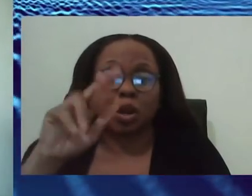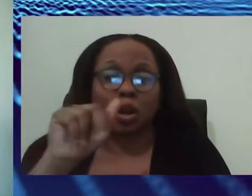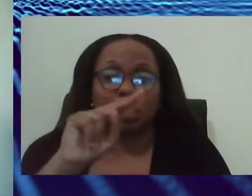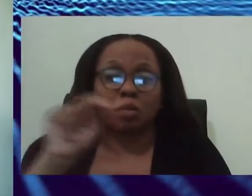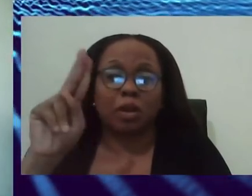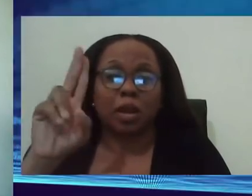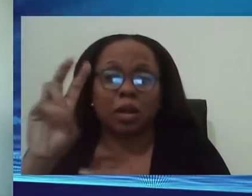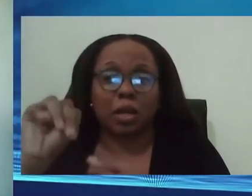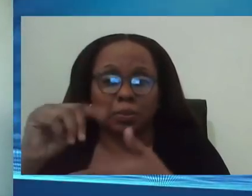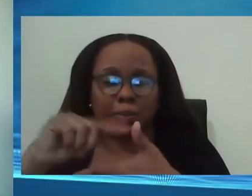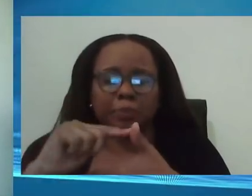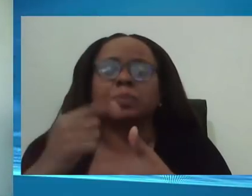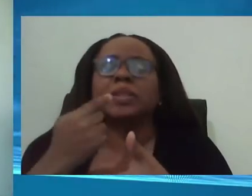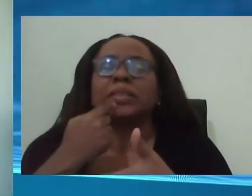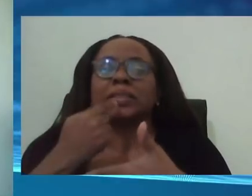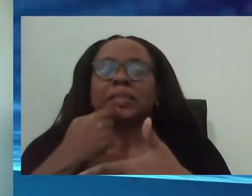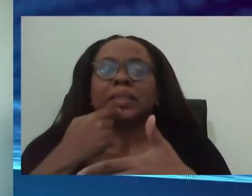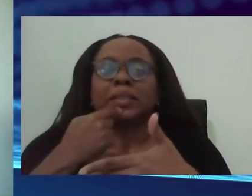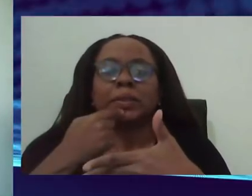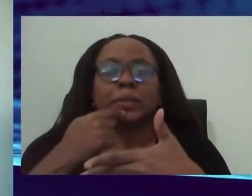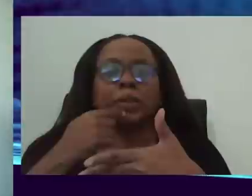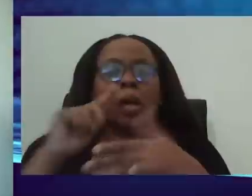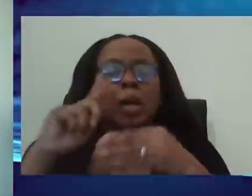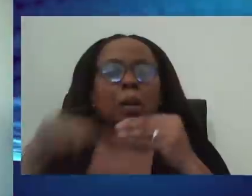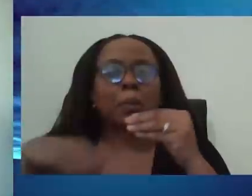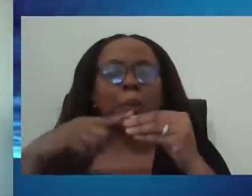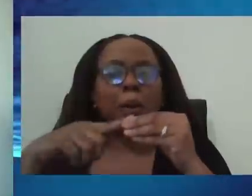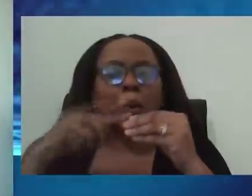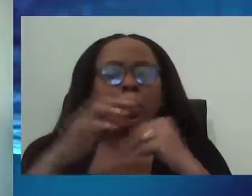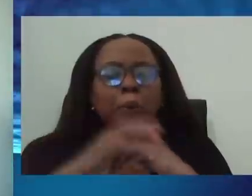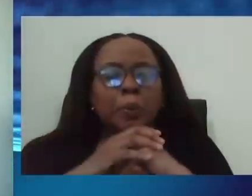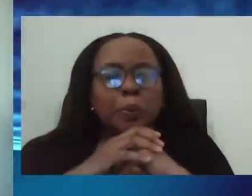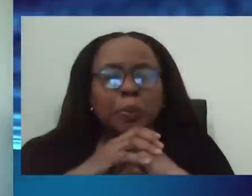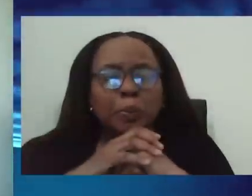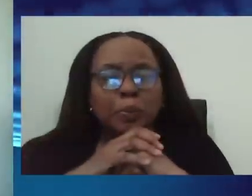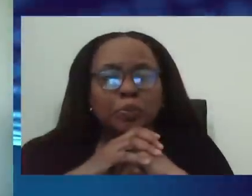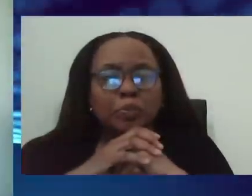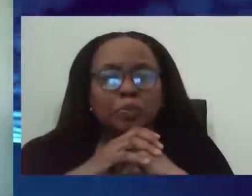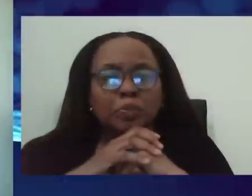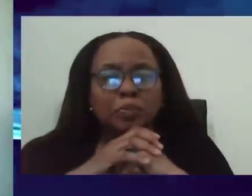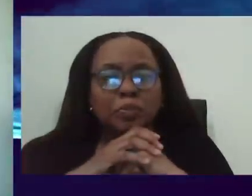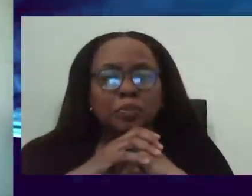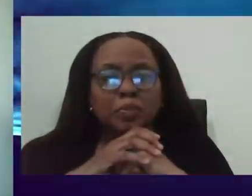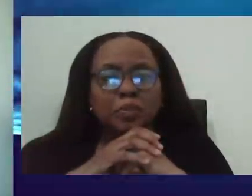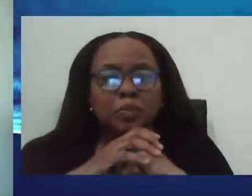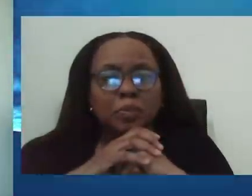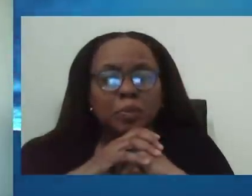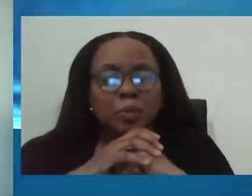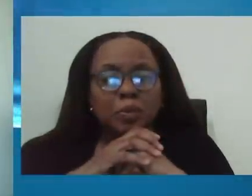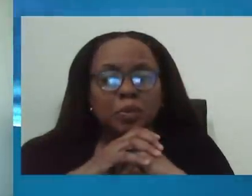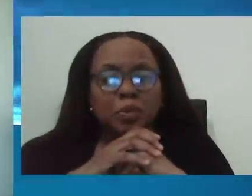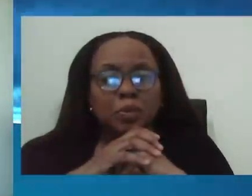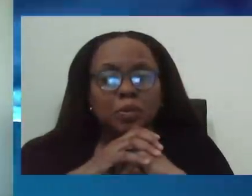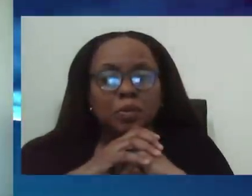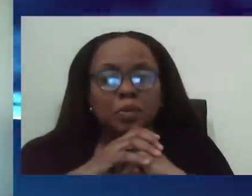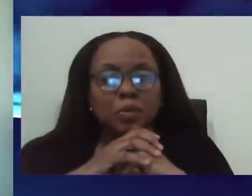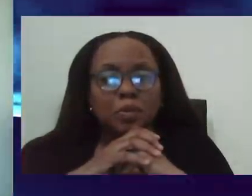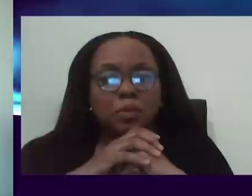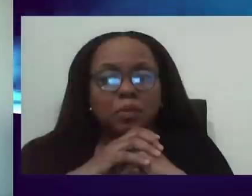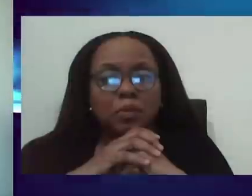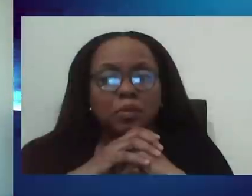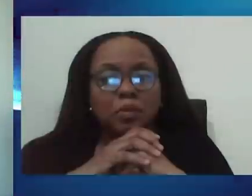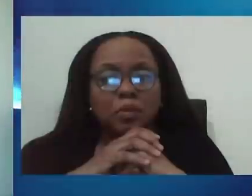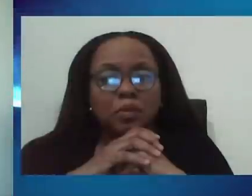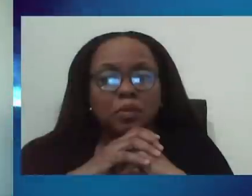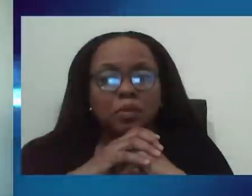point in time when basically the numbers coming into home isolation will be pretty much